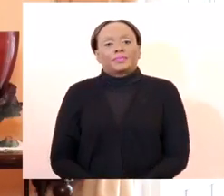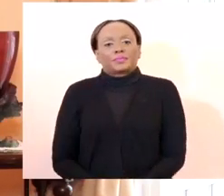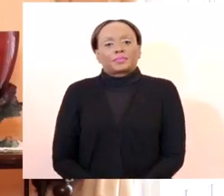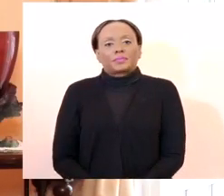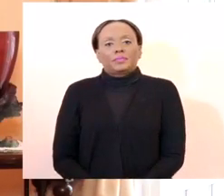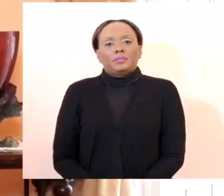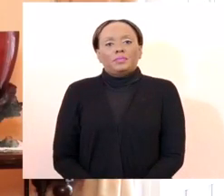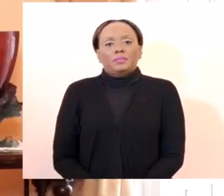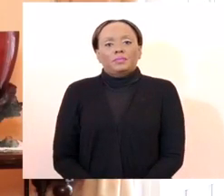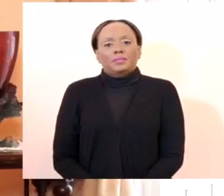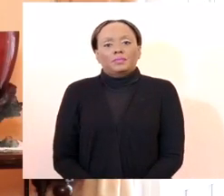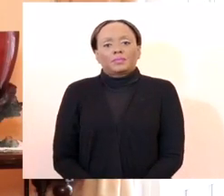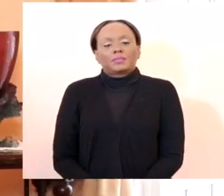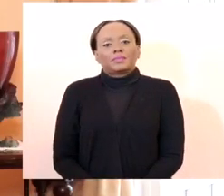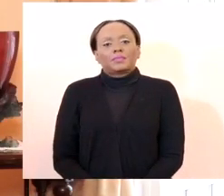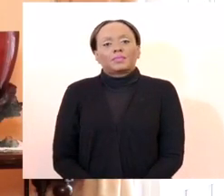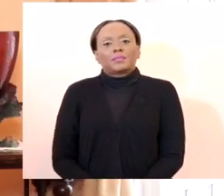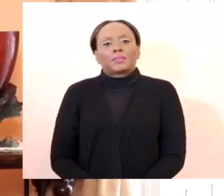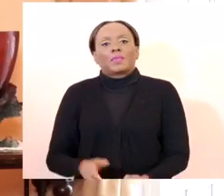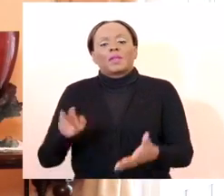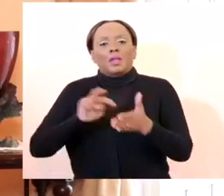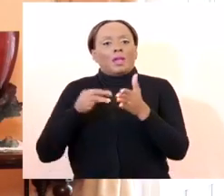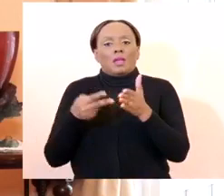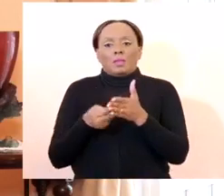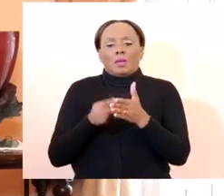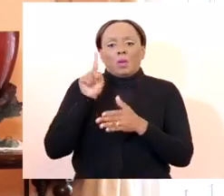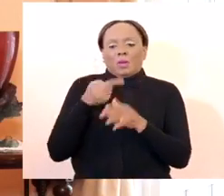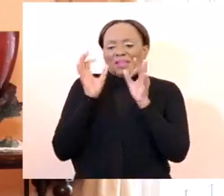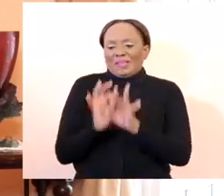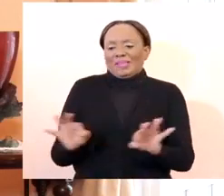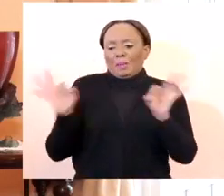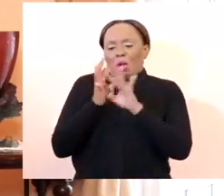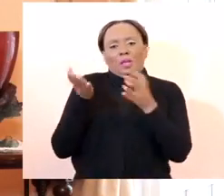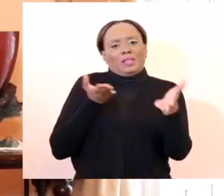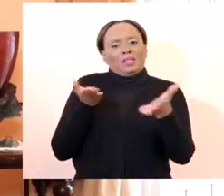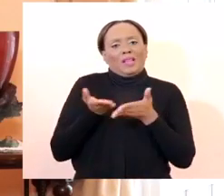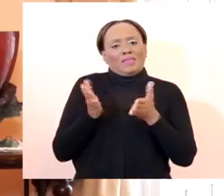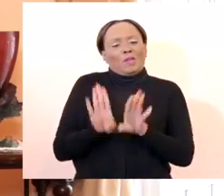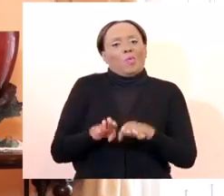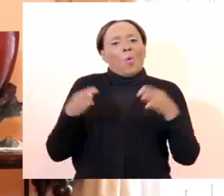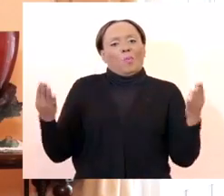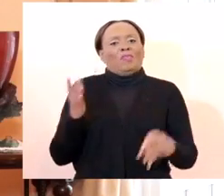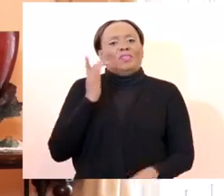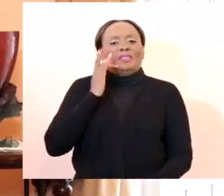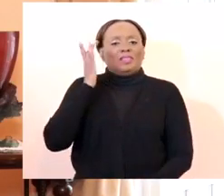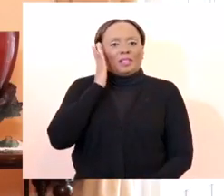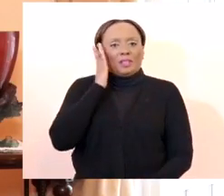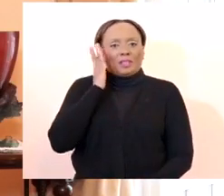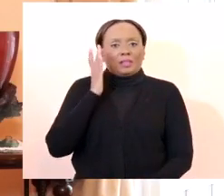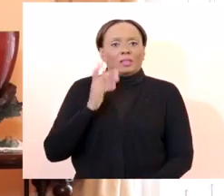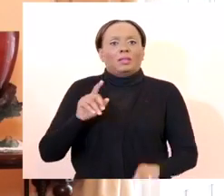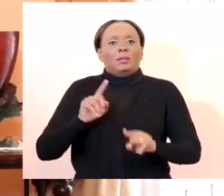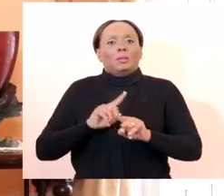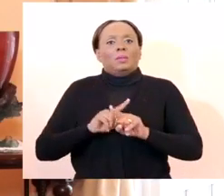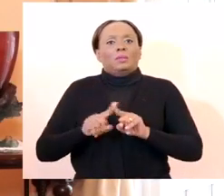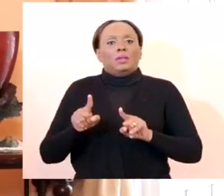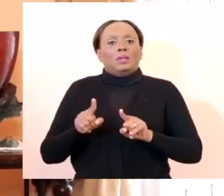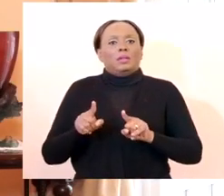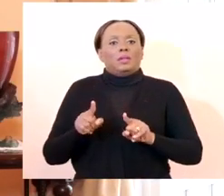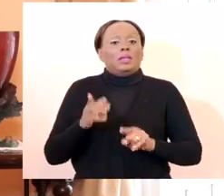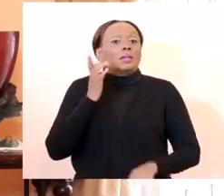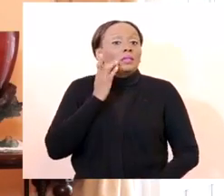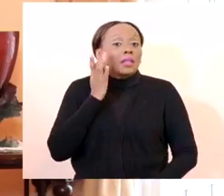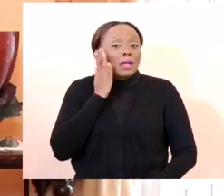operating at a bare bones level. And in this instance, this is the only occasion where we will be allowing restaurants to open.